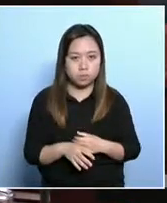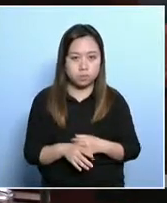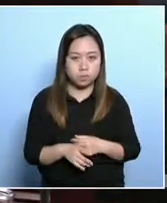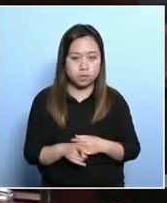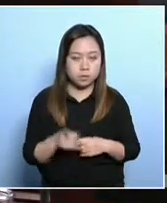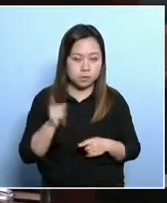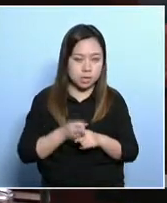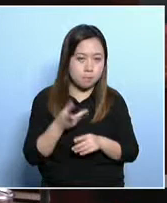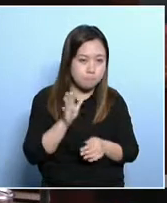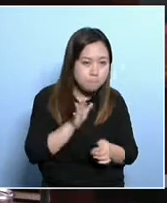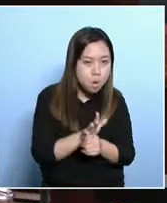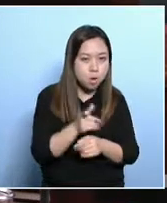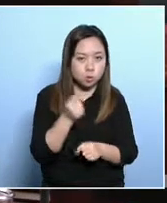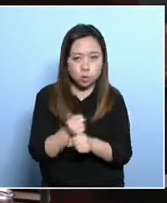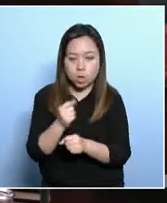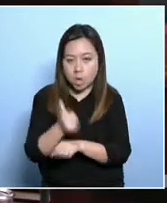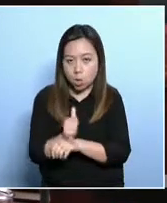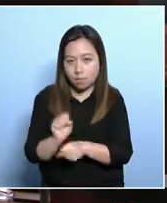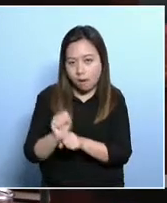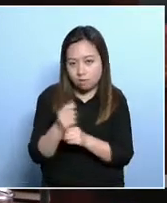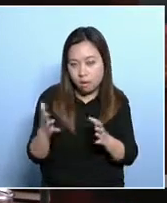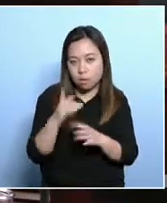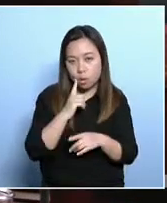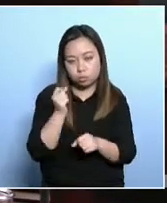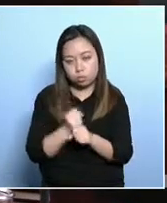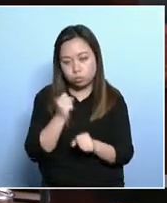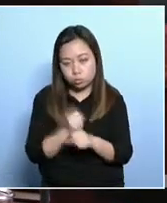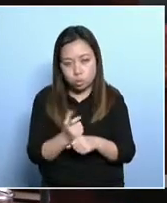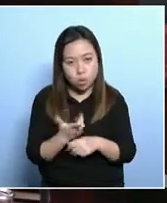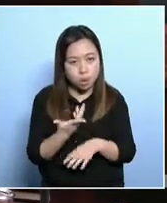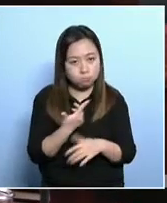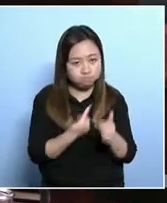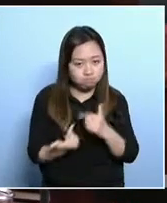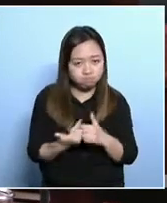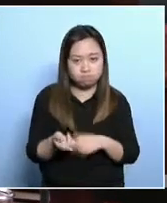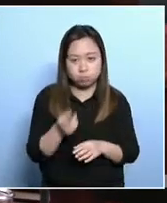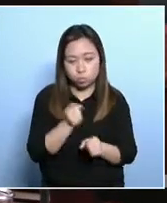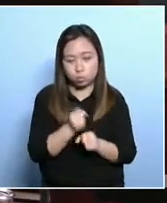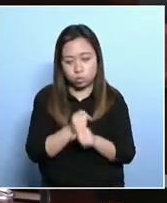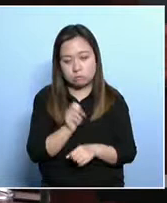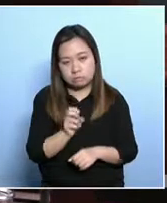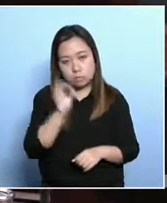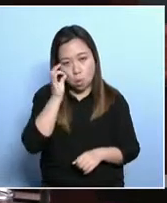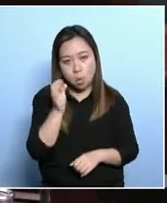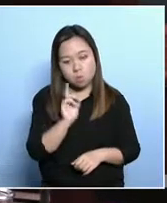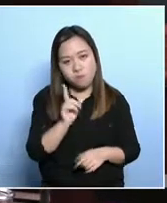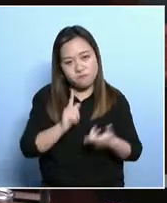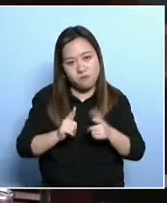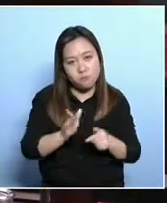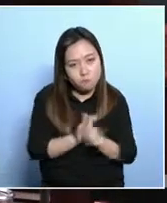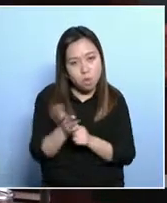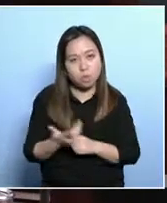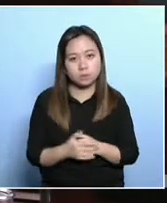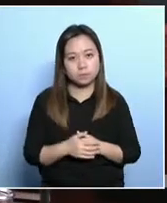we help them have more employment opportunities? And for them